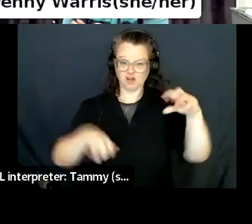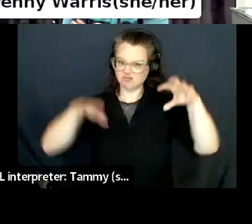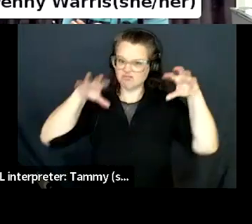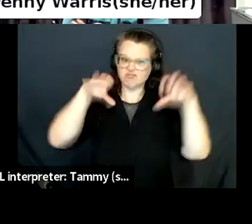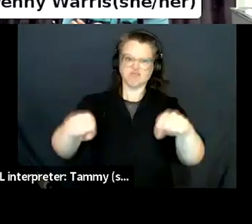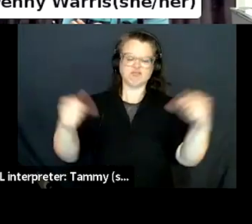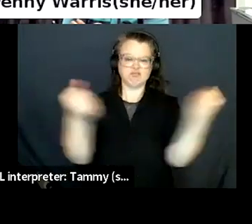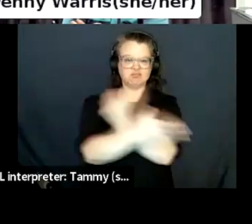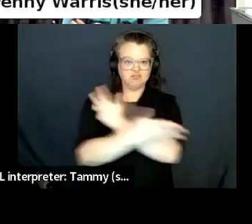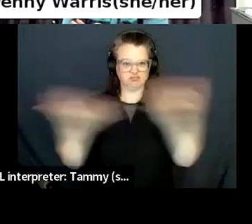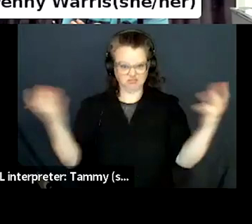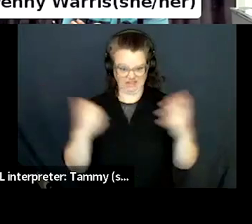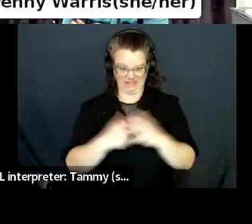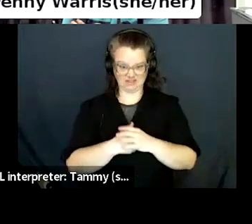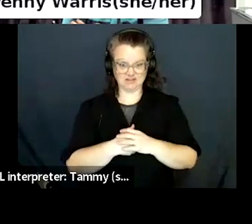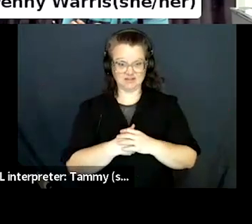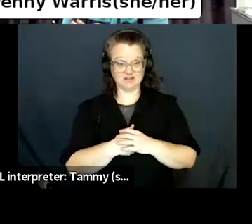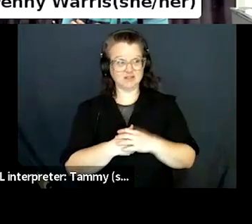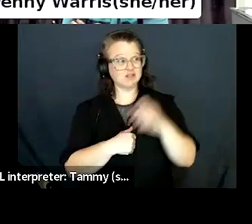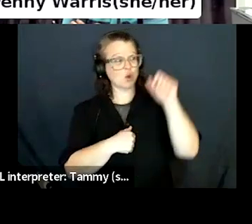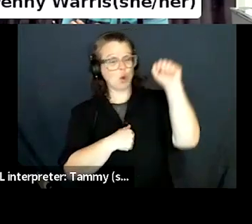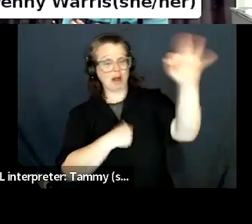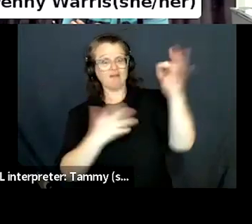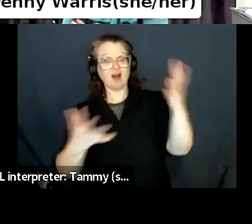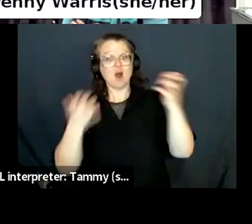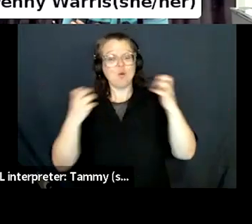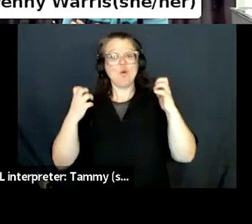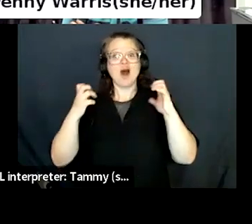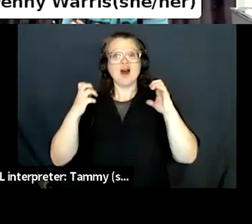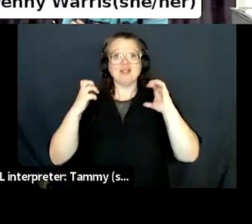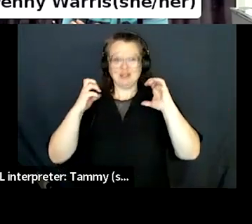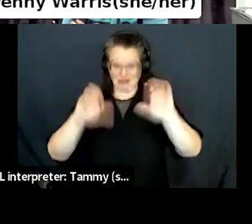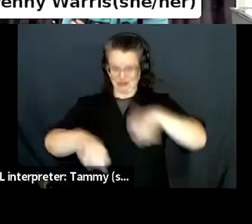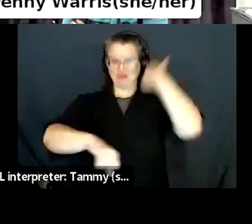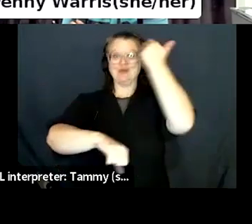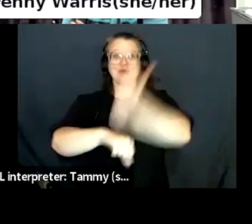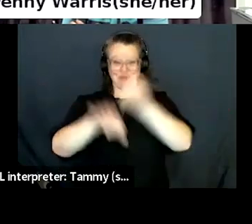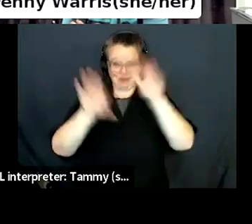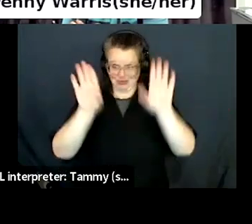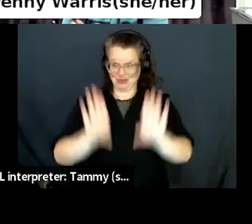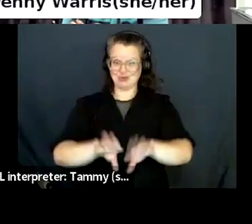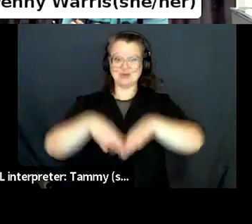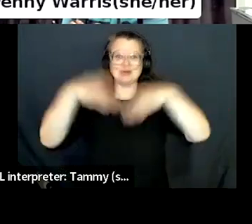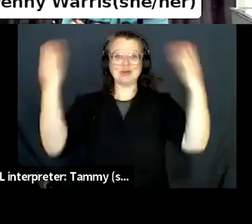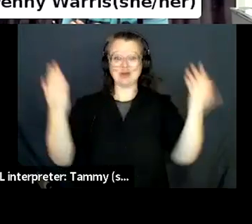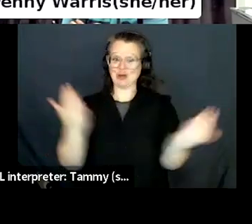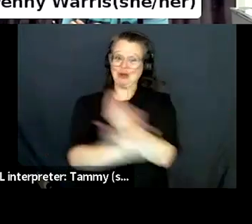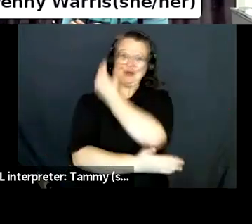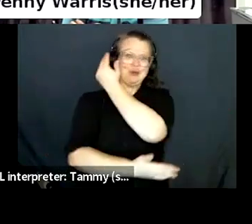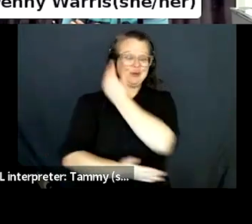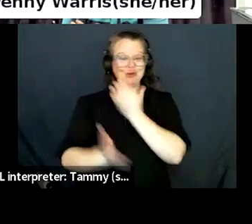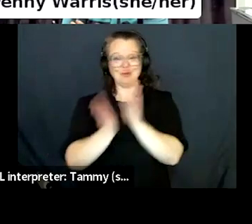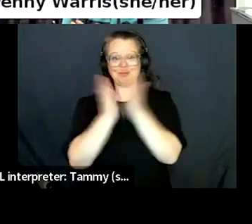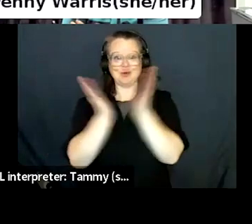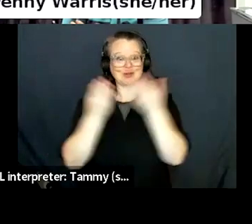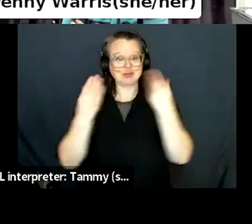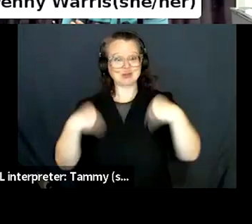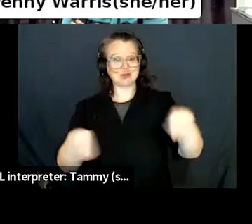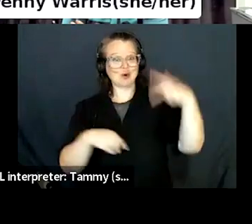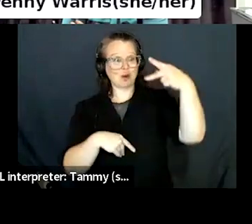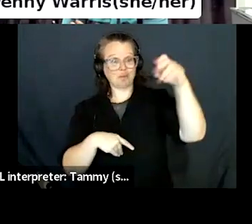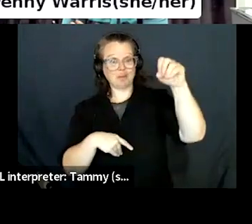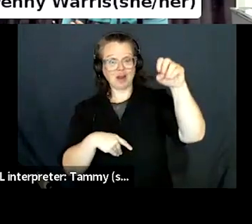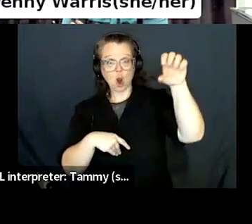bottleneck for people trying to open stores or trying to get into this space. Um, I think,